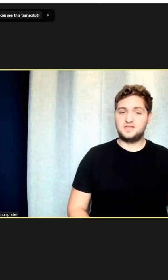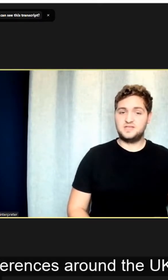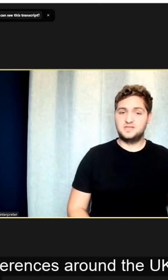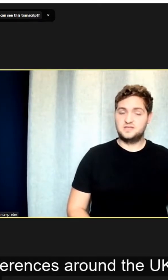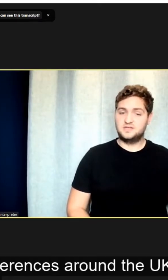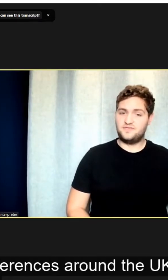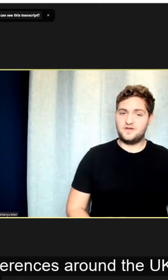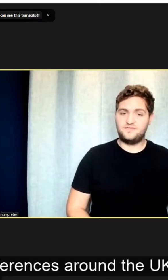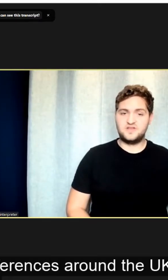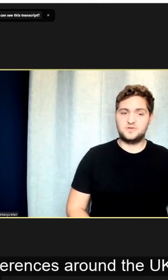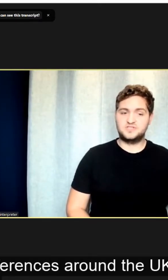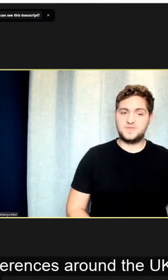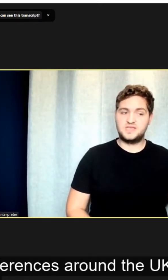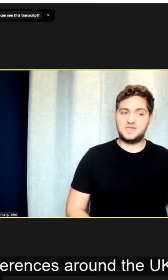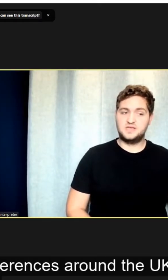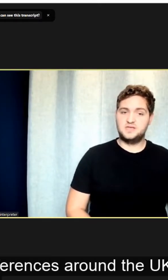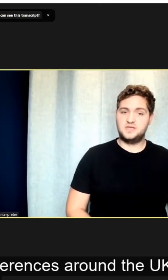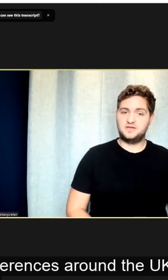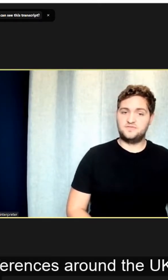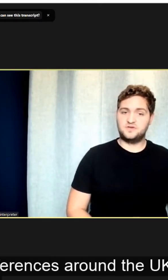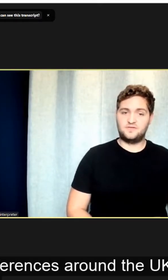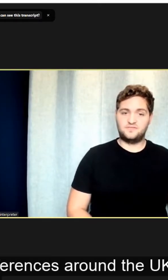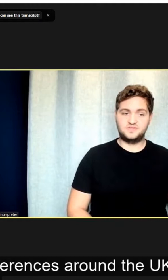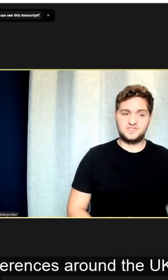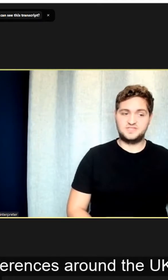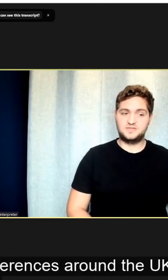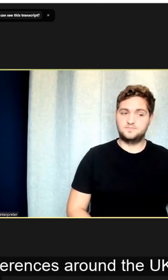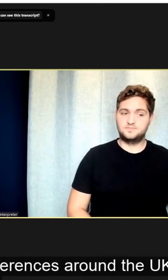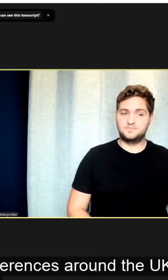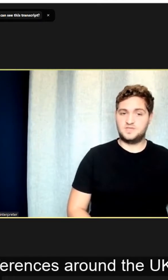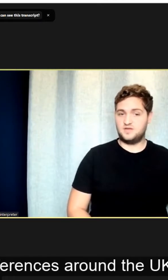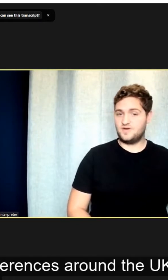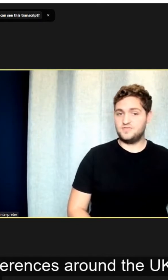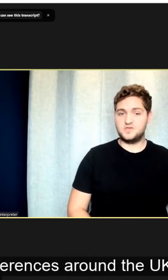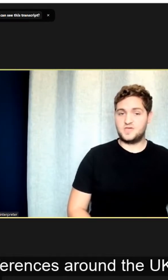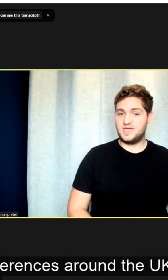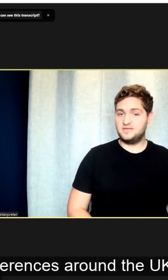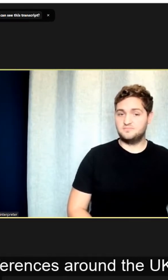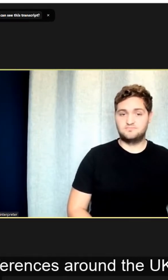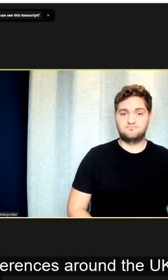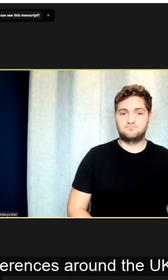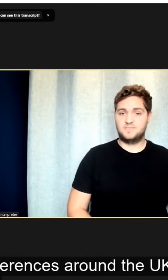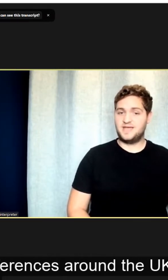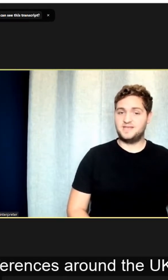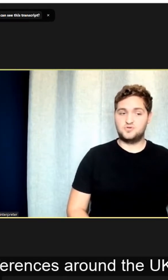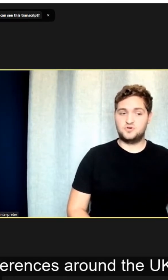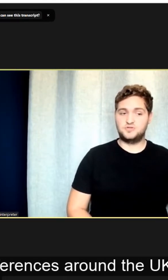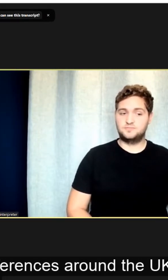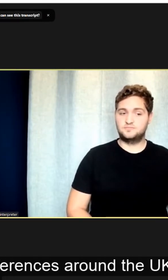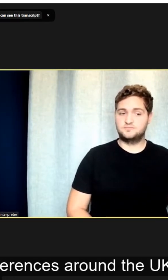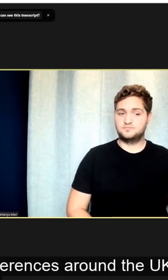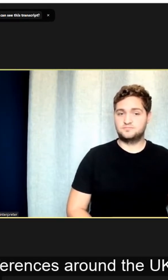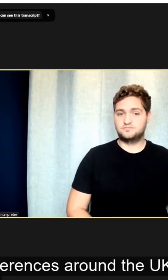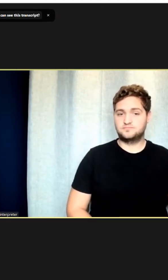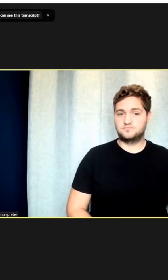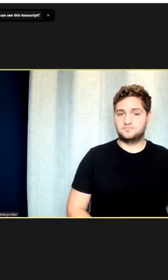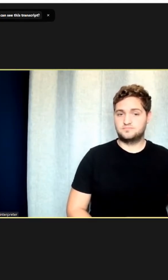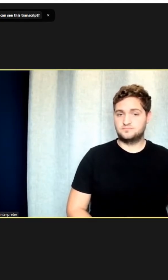very regularly a very frequent speaker at different conferences around the UK and abroad.